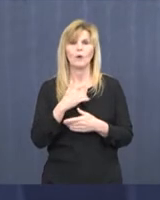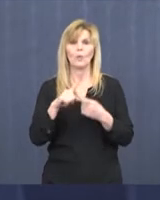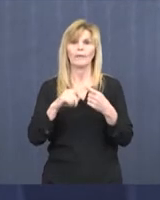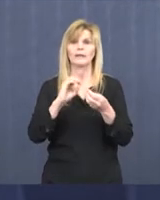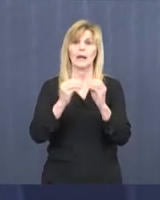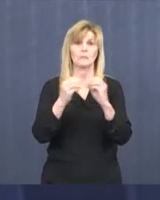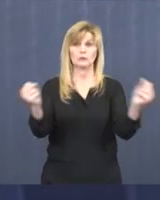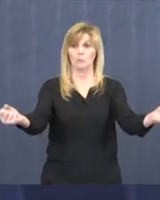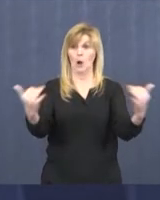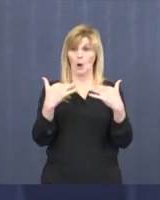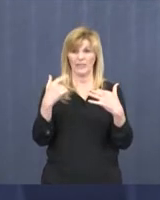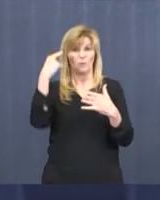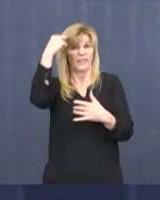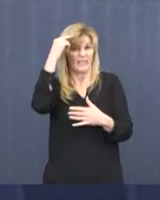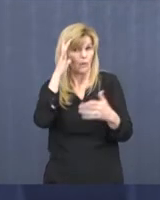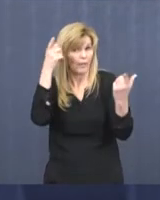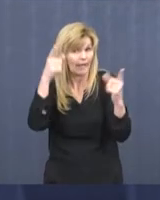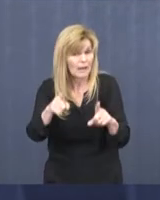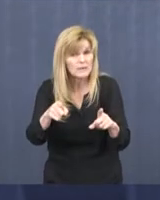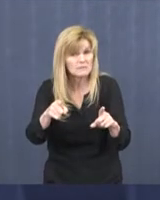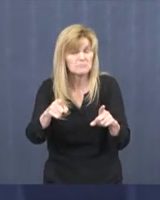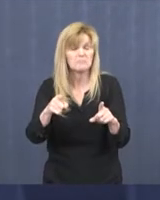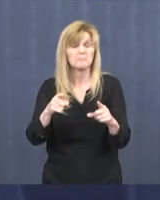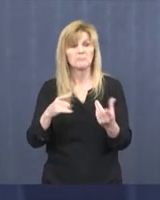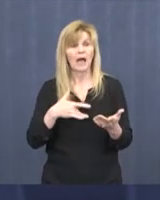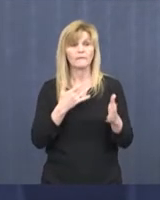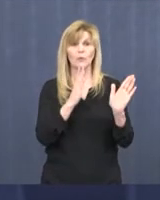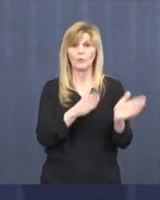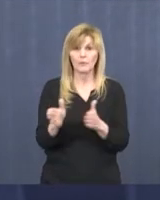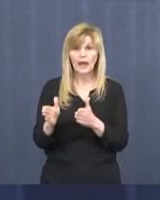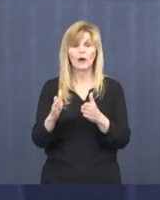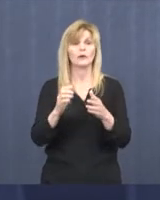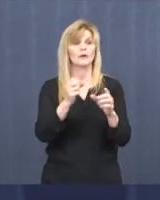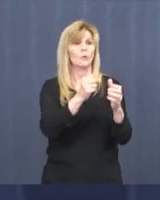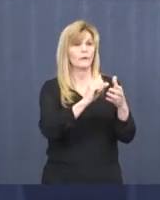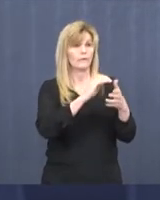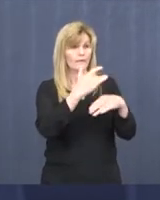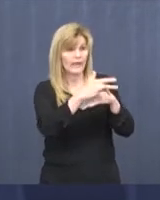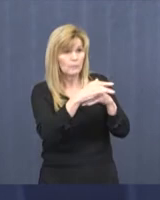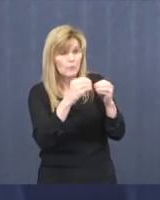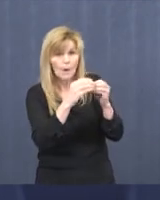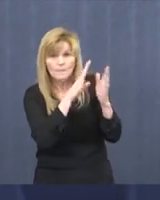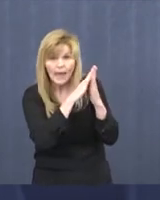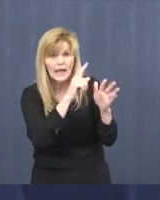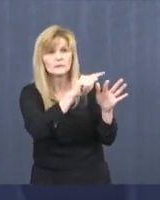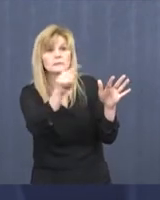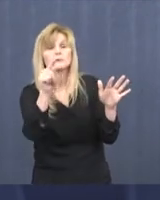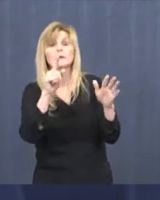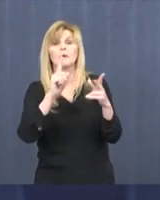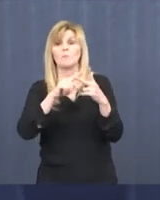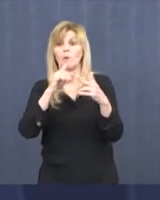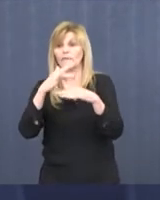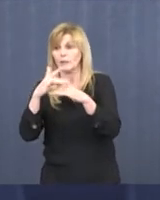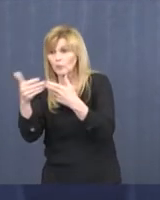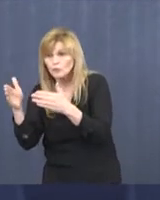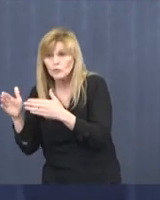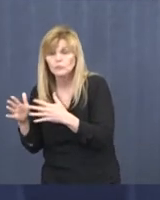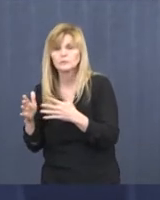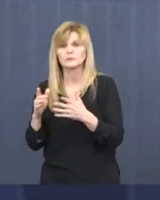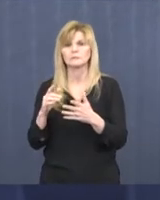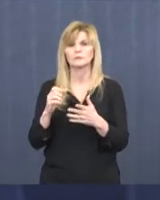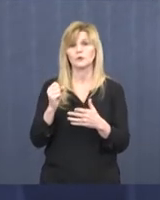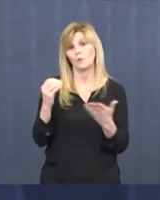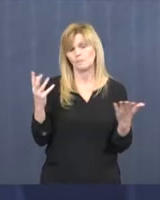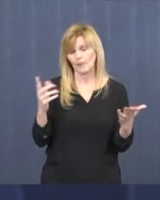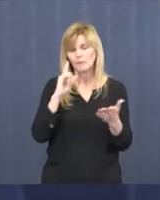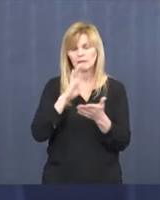that we think we're going to have, and we've really enhanced our capacity to care for those patients in the communities that we're privileged to serve. Thank